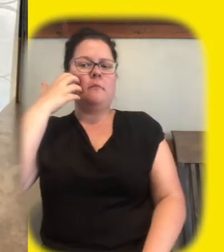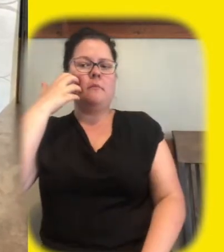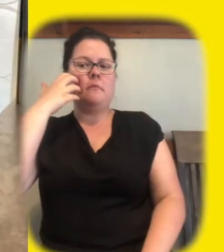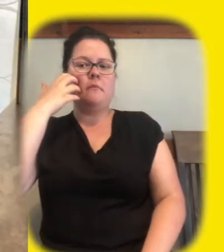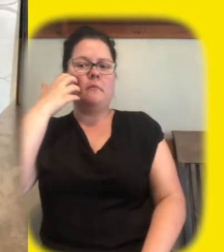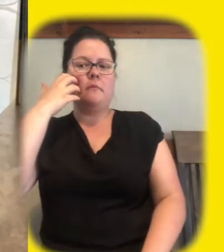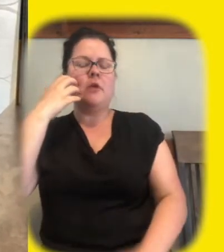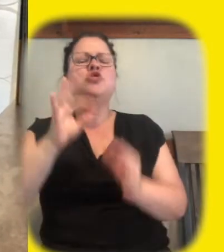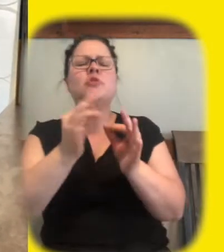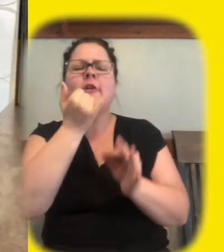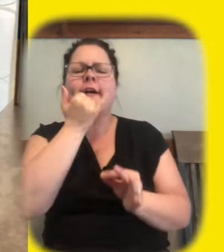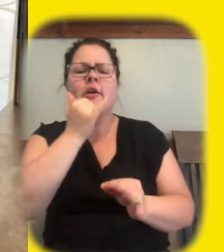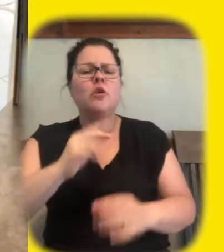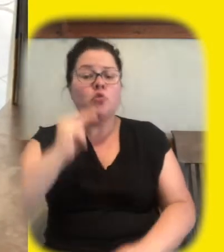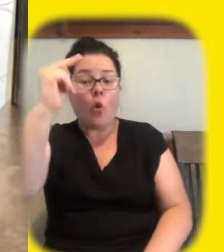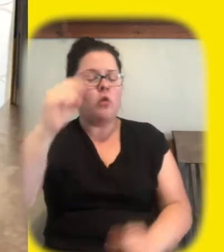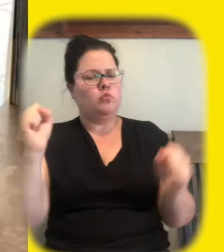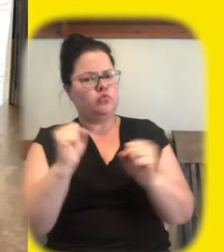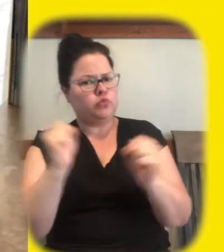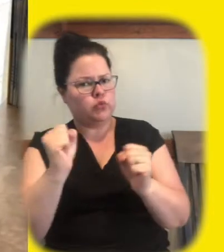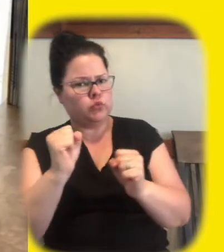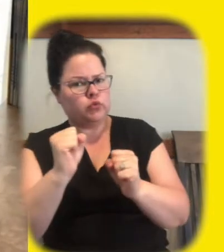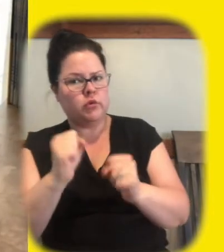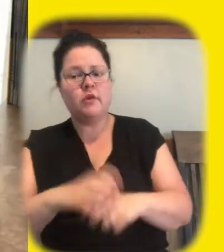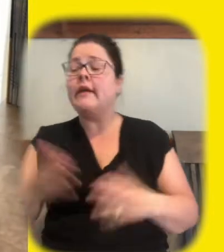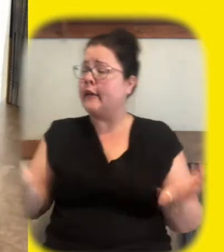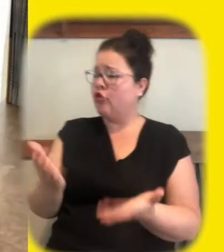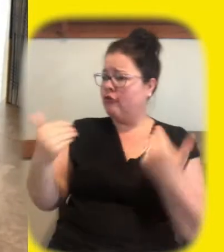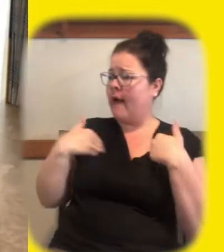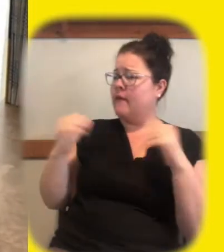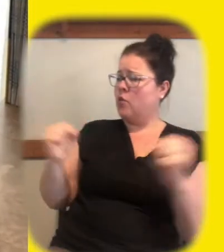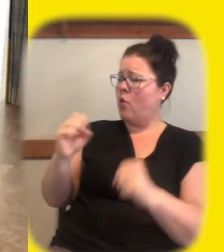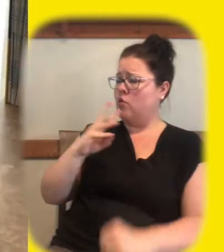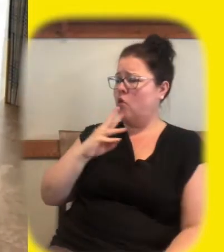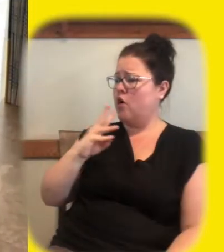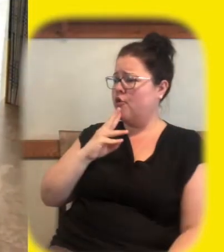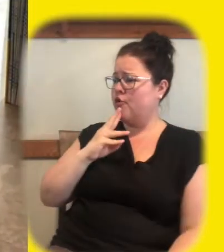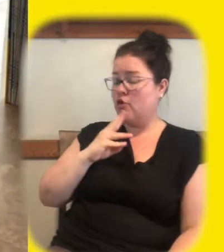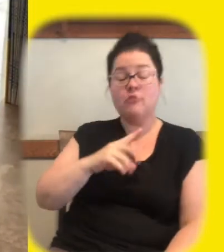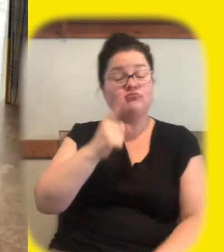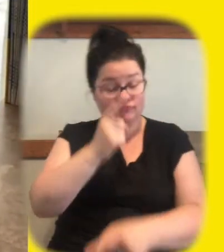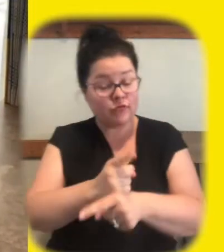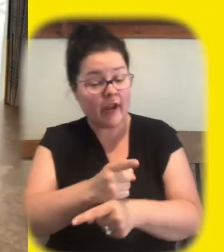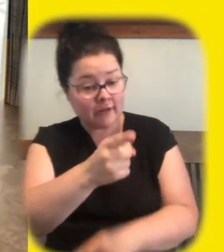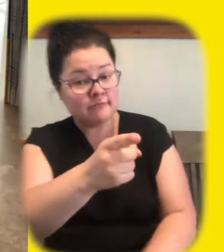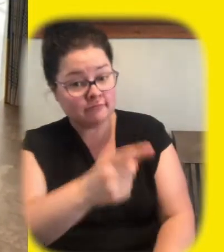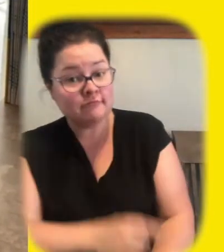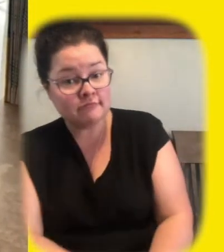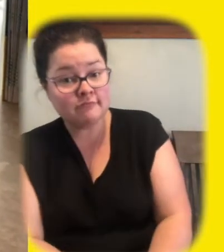cold water into summertime here that is true there's cold water here oh